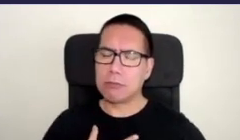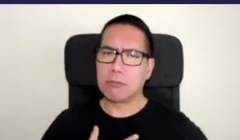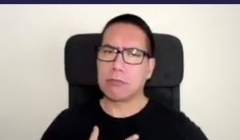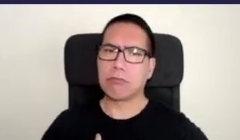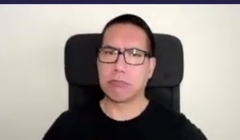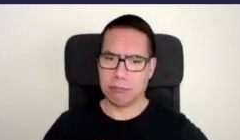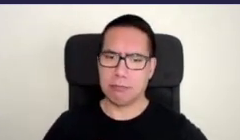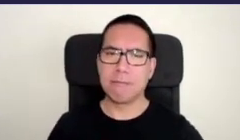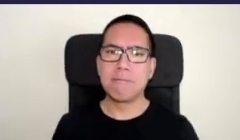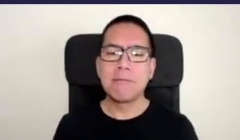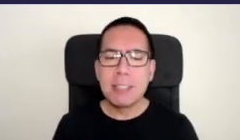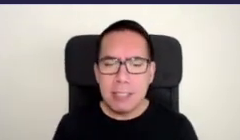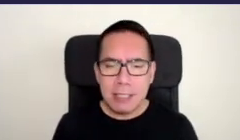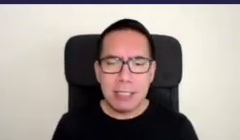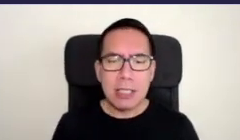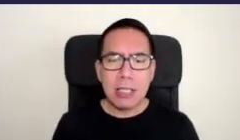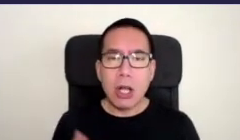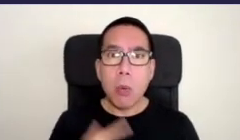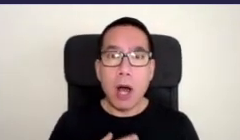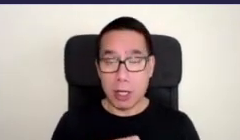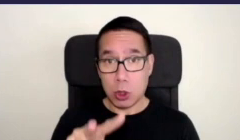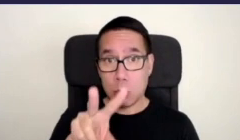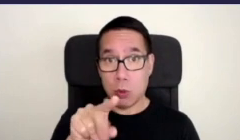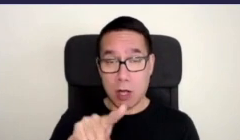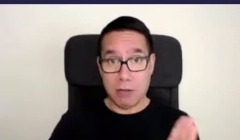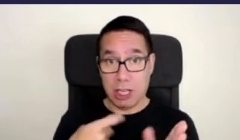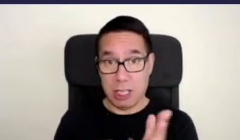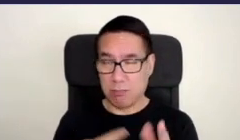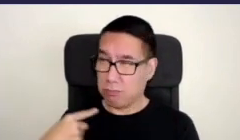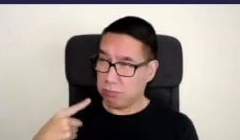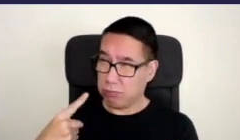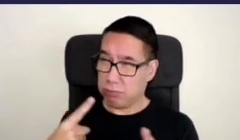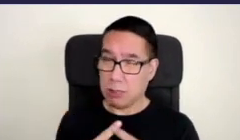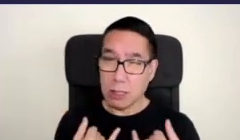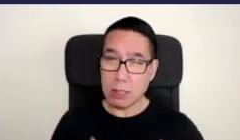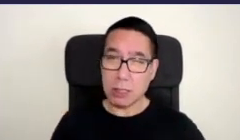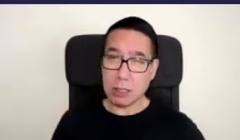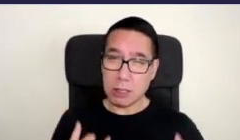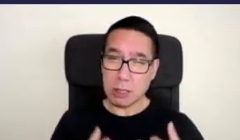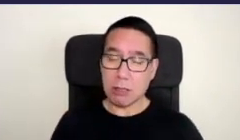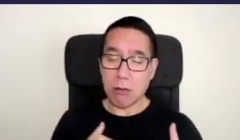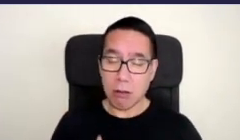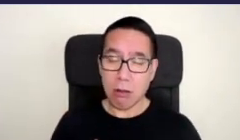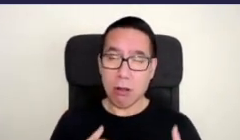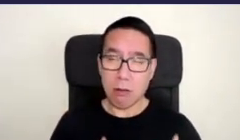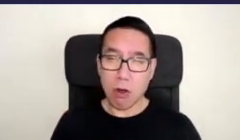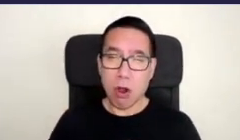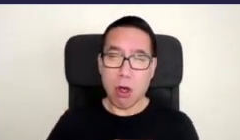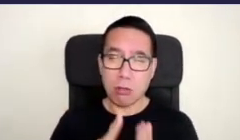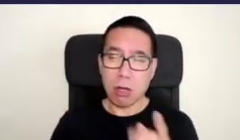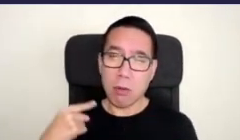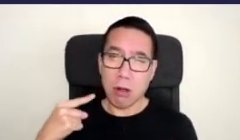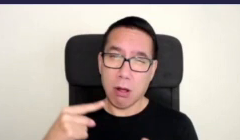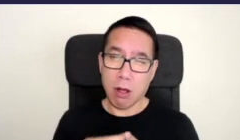I was emerging from 12 years of chronic fatigue syndrome which is a mighty lonely journey I